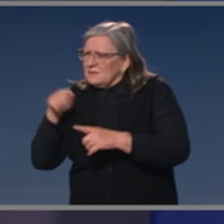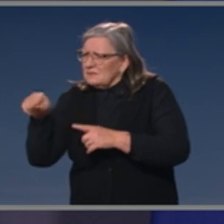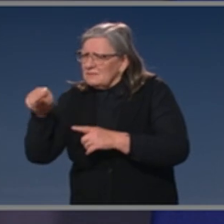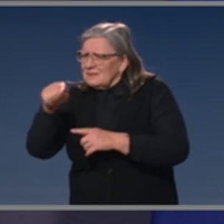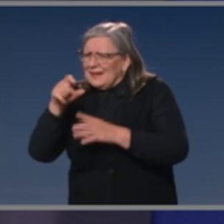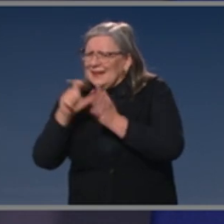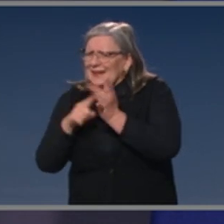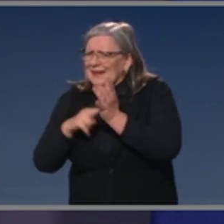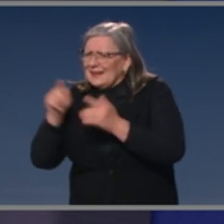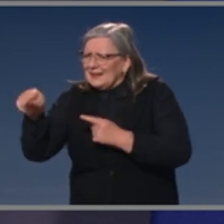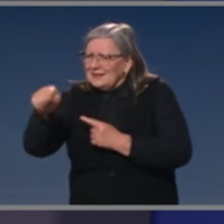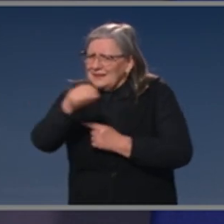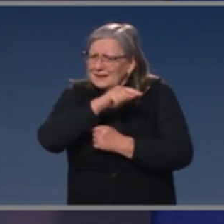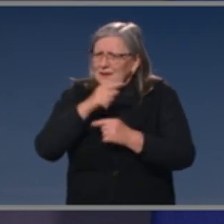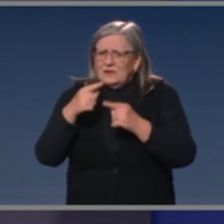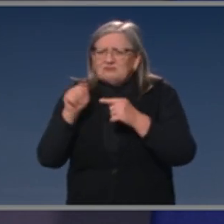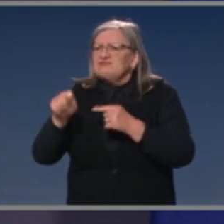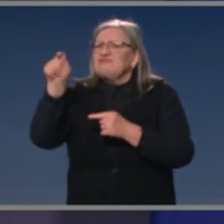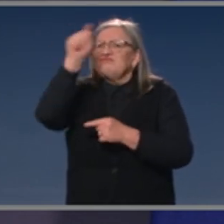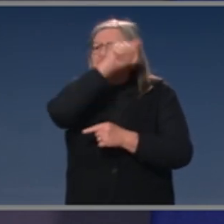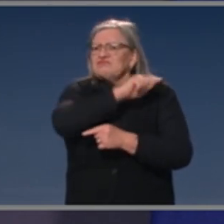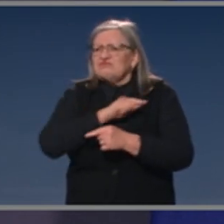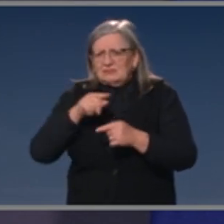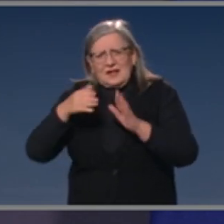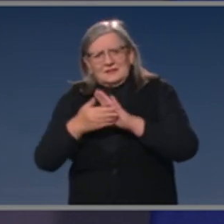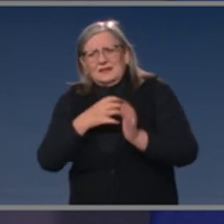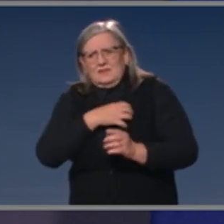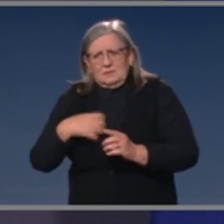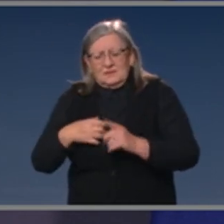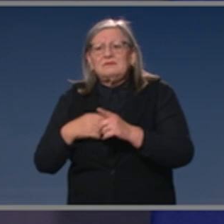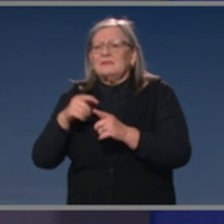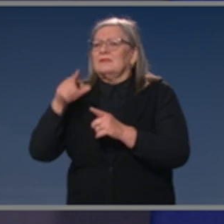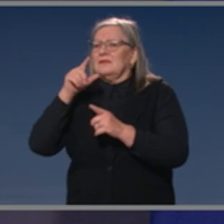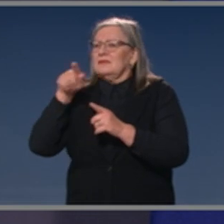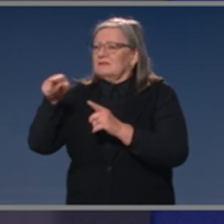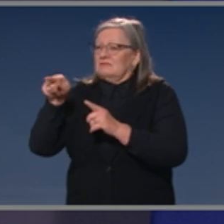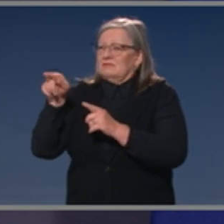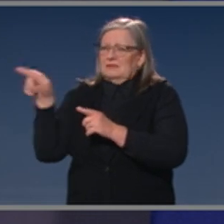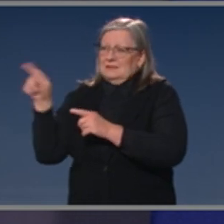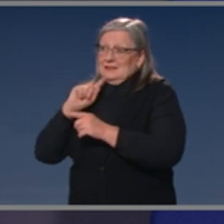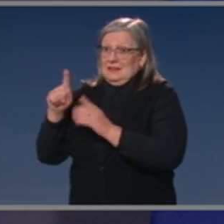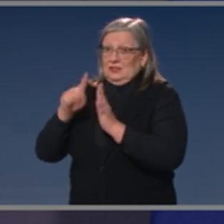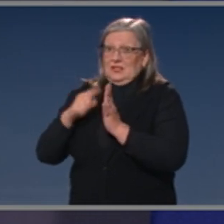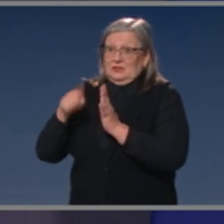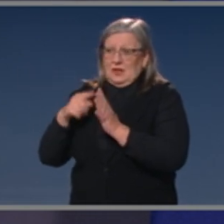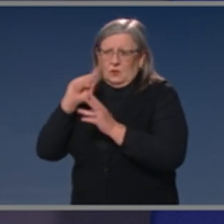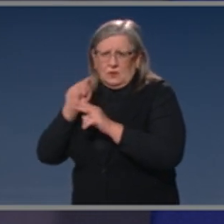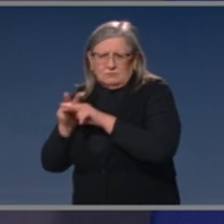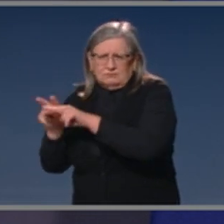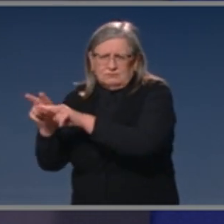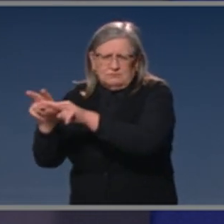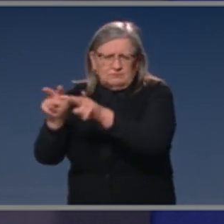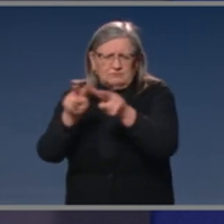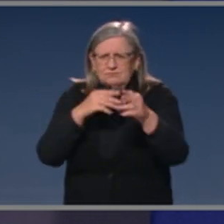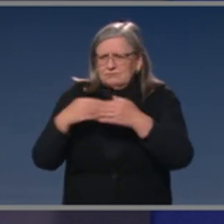JJ will oversee the rollout to Pfizer of up to 1,300 general practices around